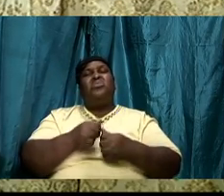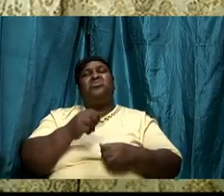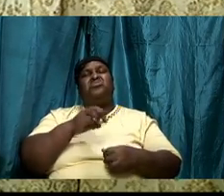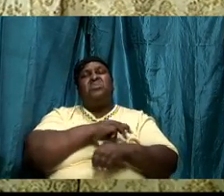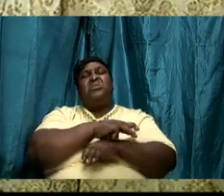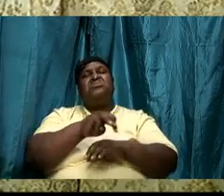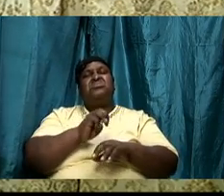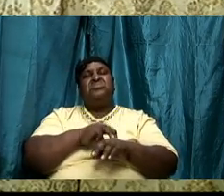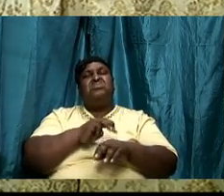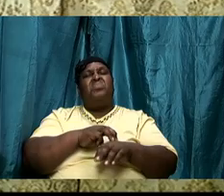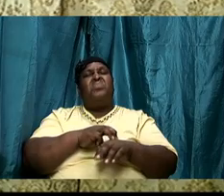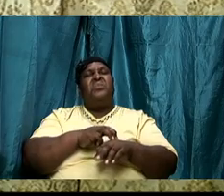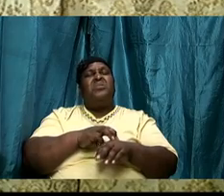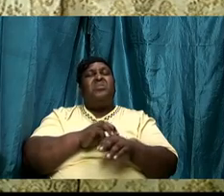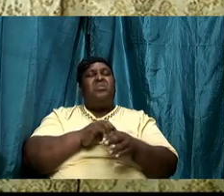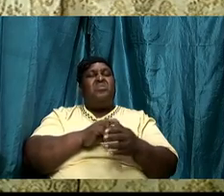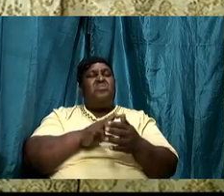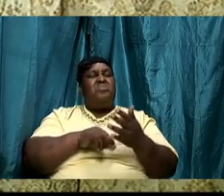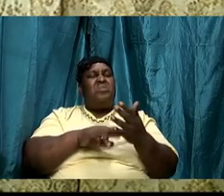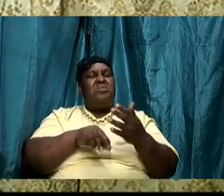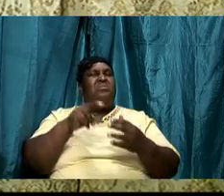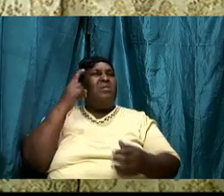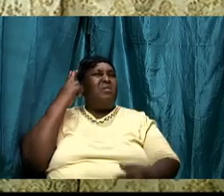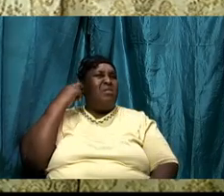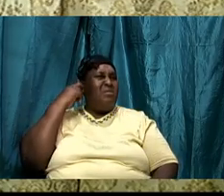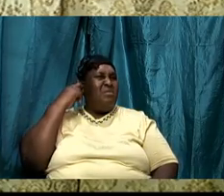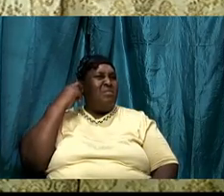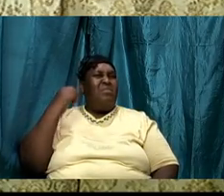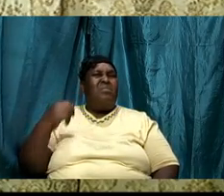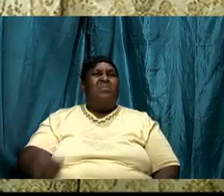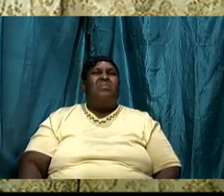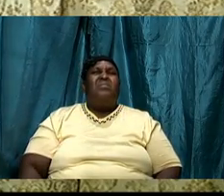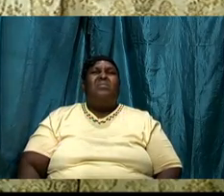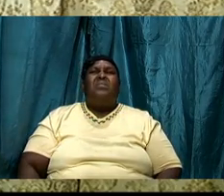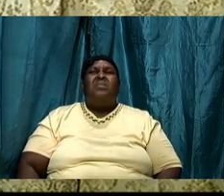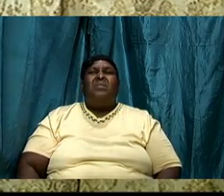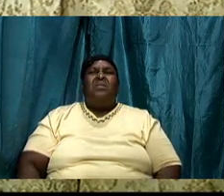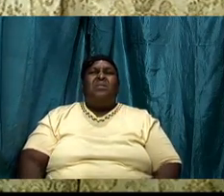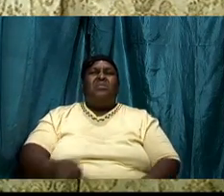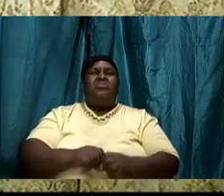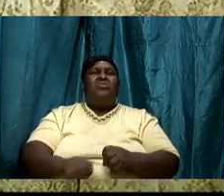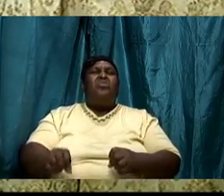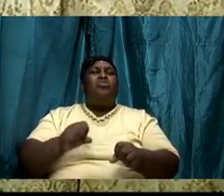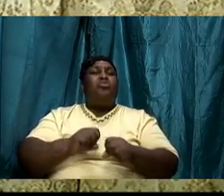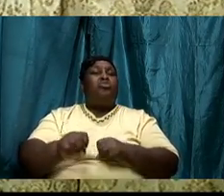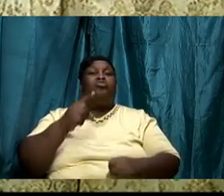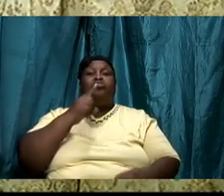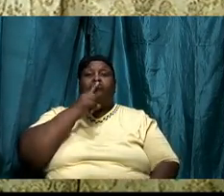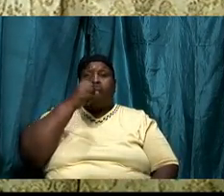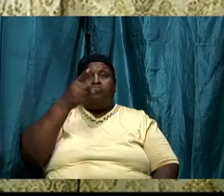or heard it and that's not original from me but it was so true